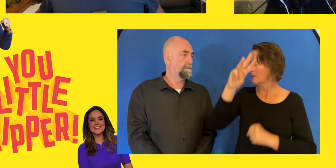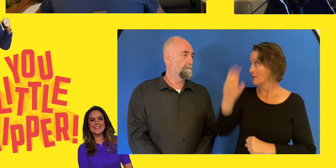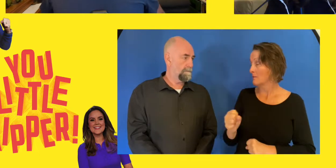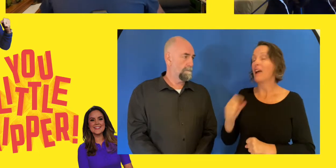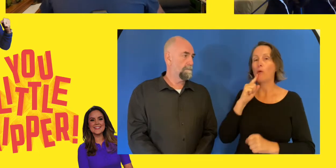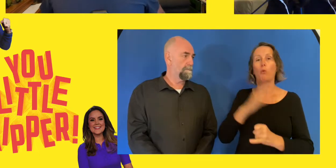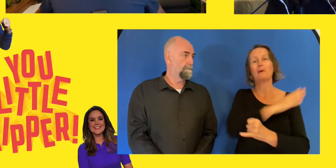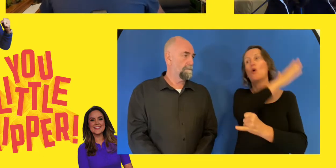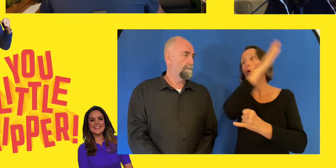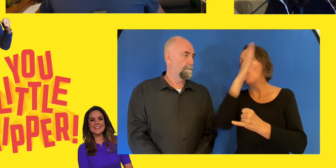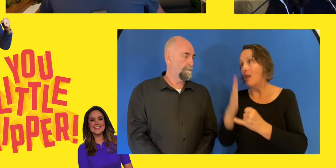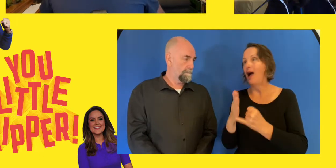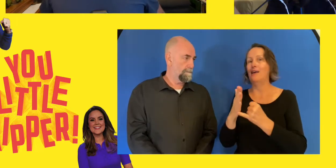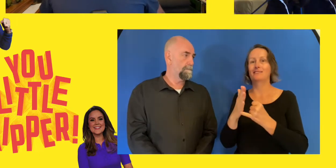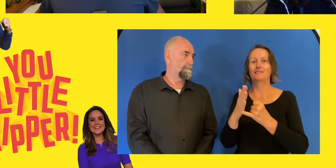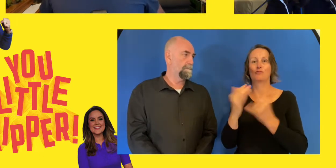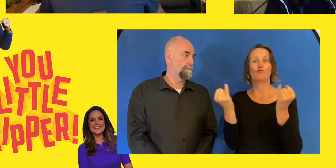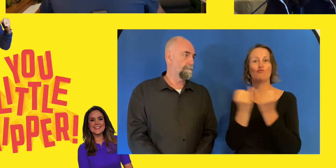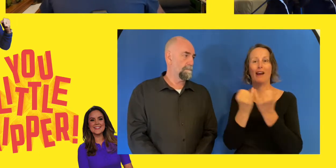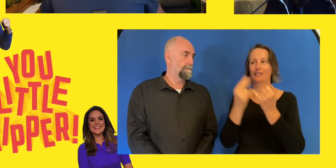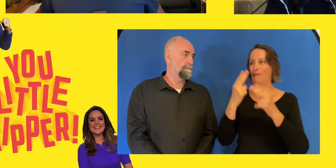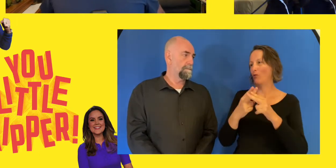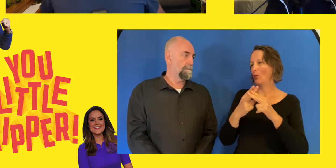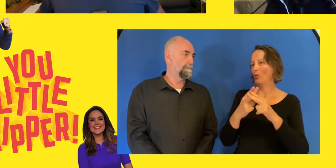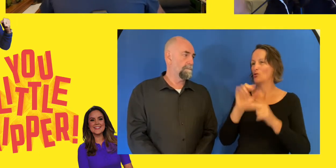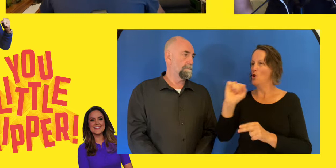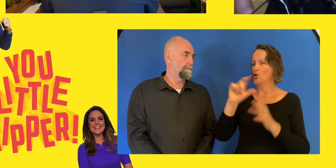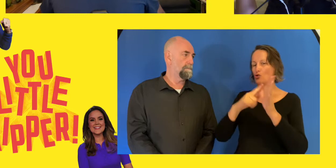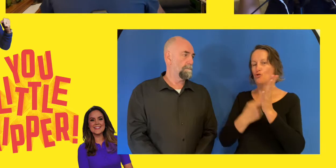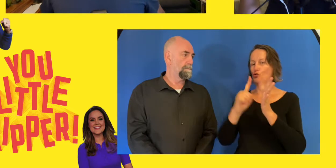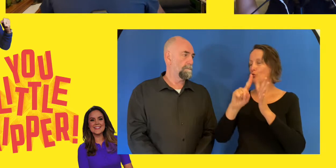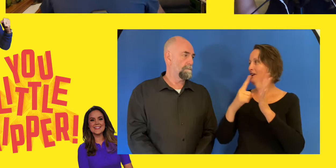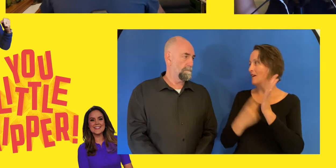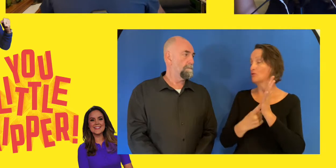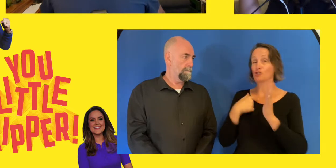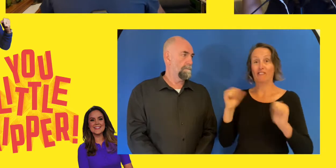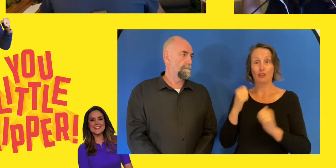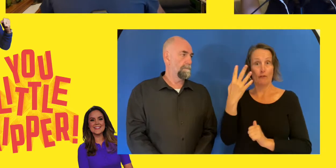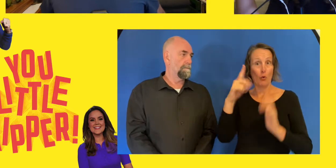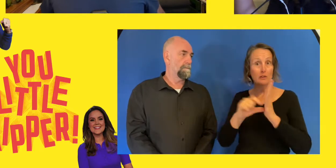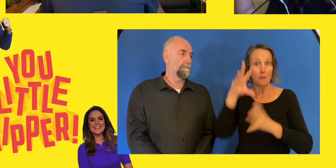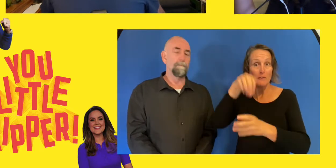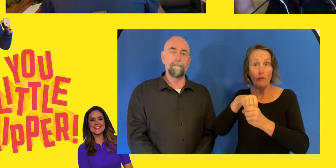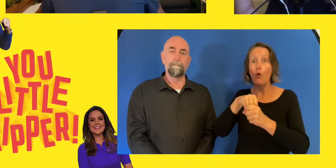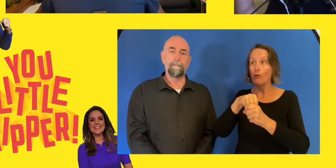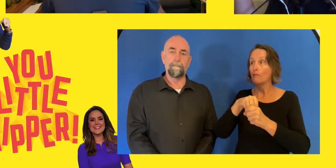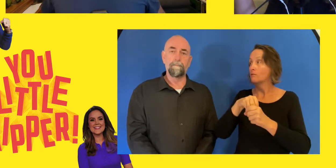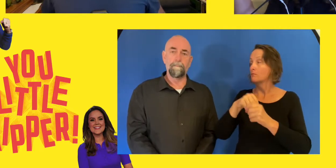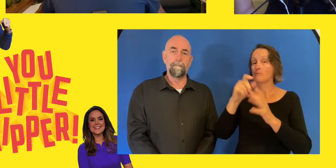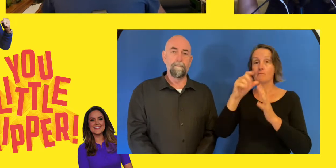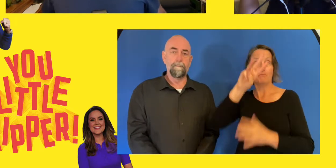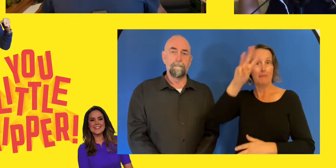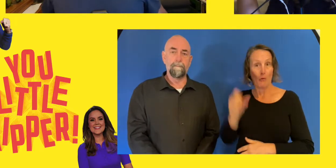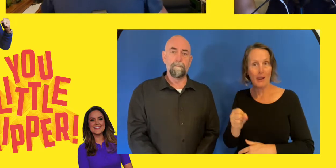Unfortunately, in her second run, a DNF with her guide, Bobby Allen. But you can just see the camaraderie that those